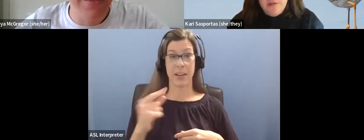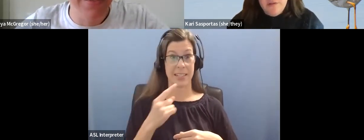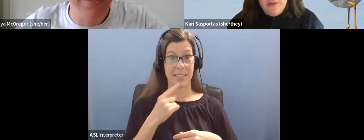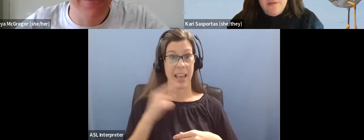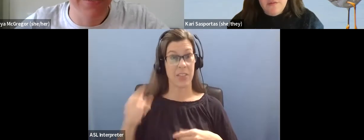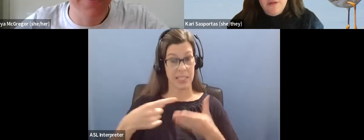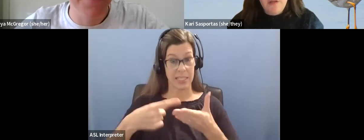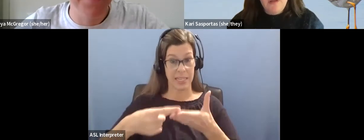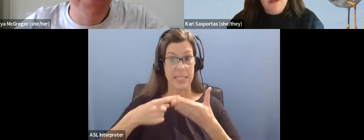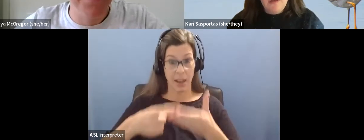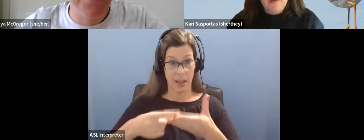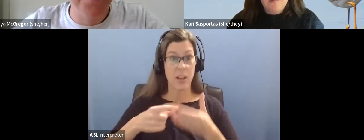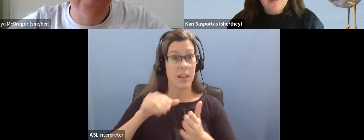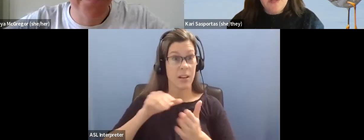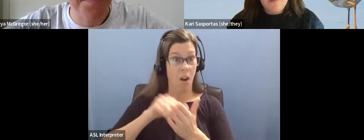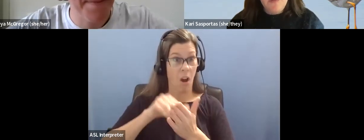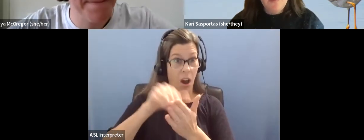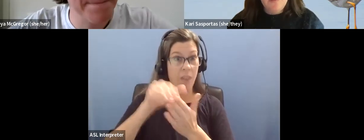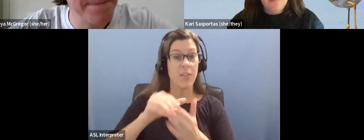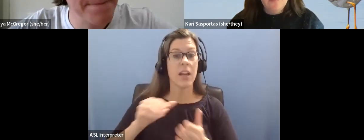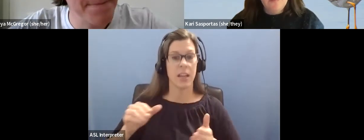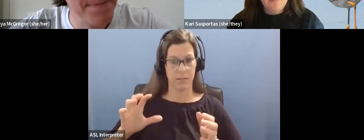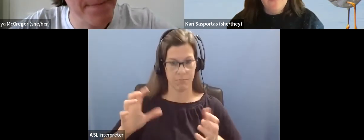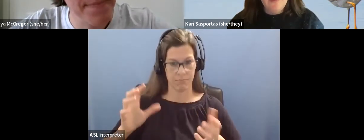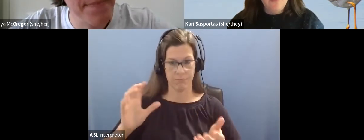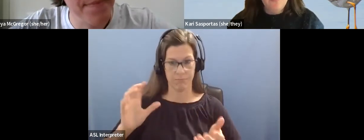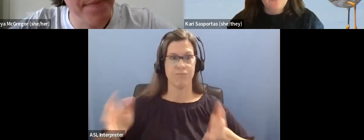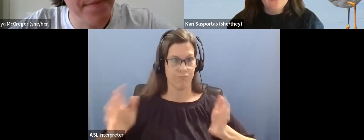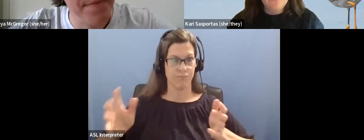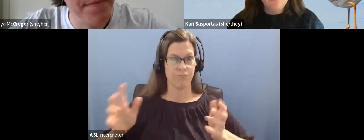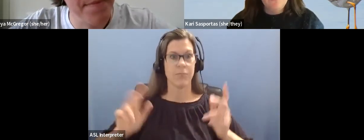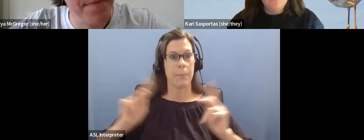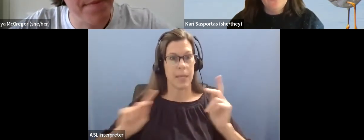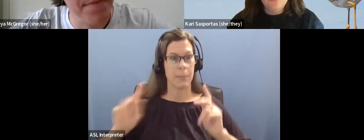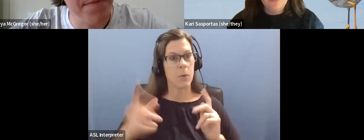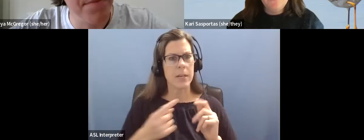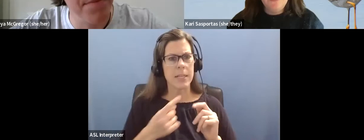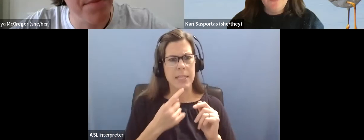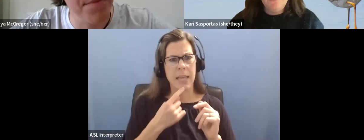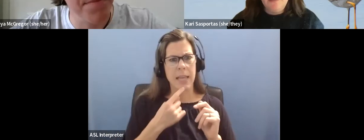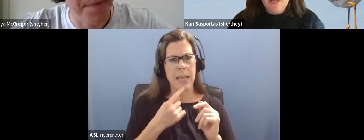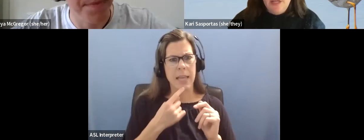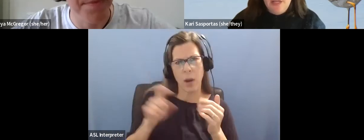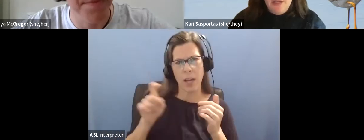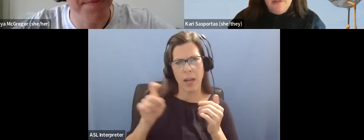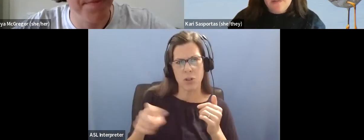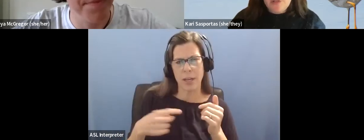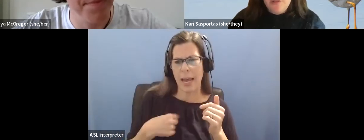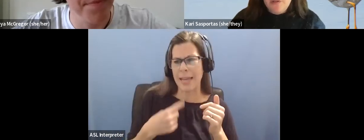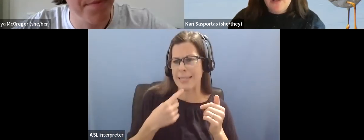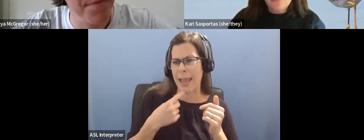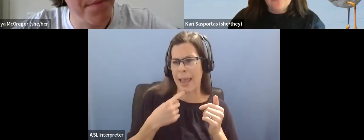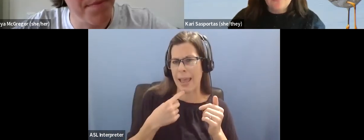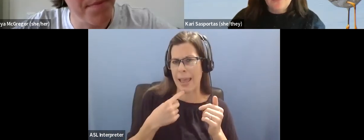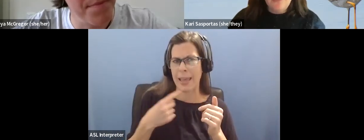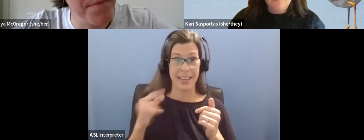and, and, um, sometimes people will follow up with questions. Well, what should I say? And especially